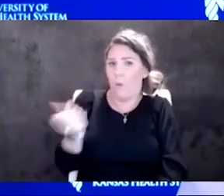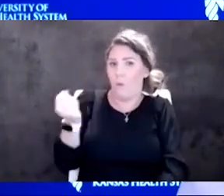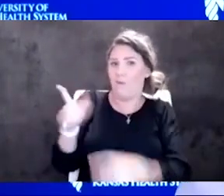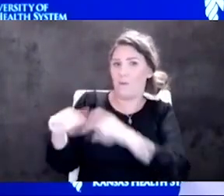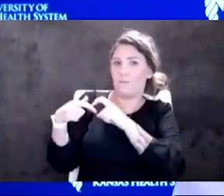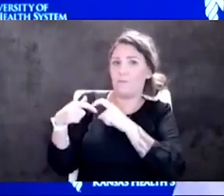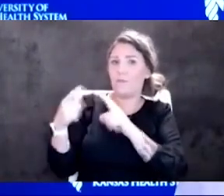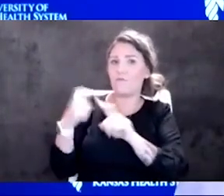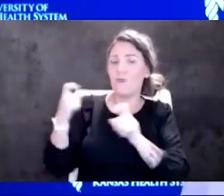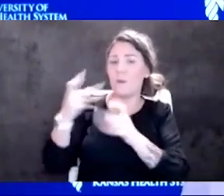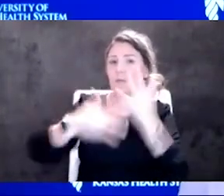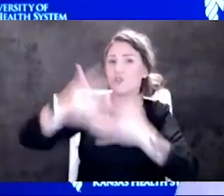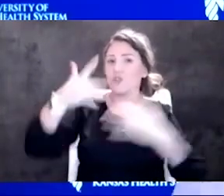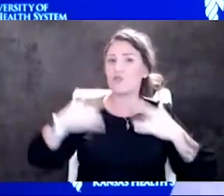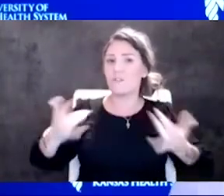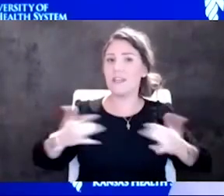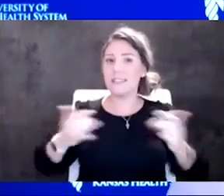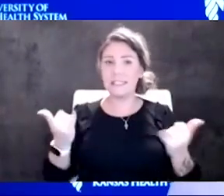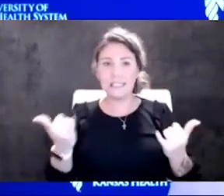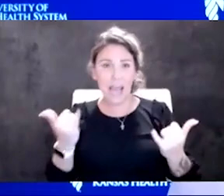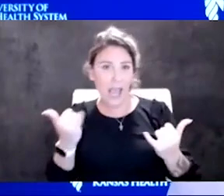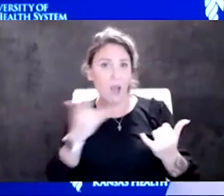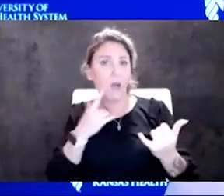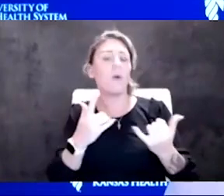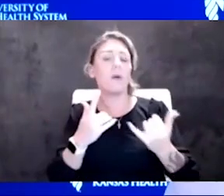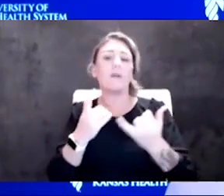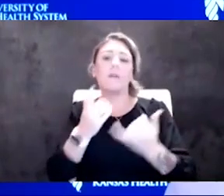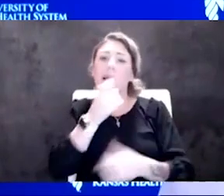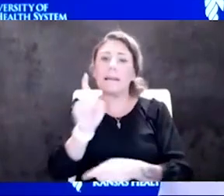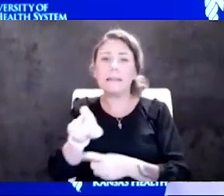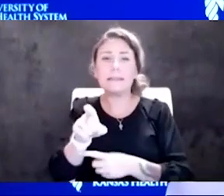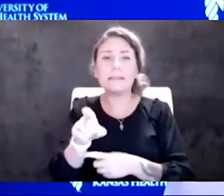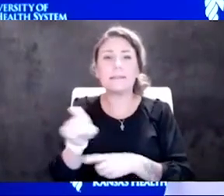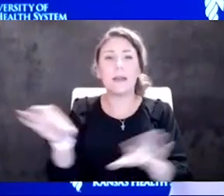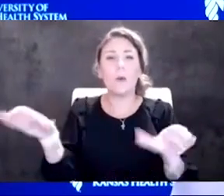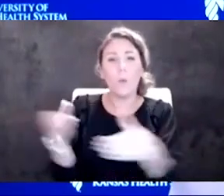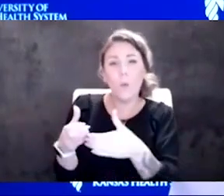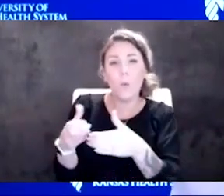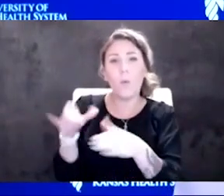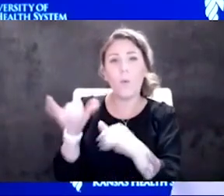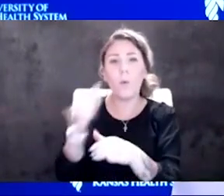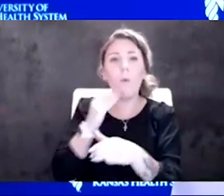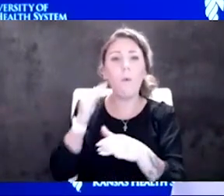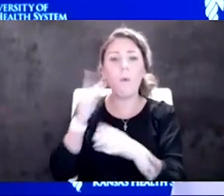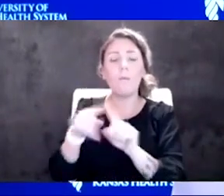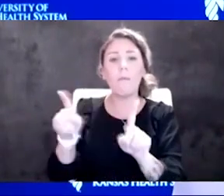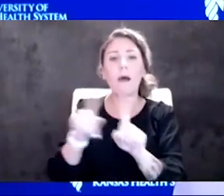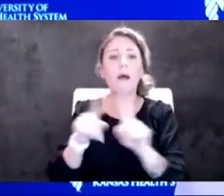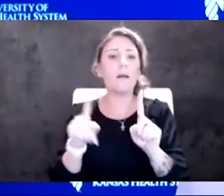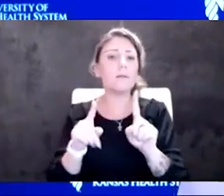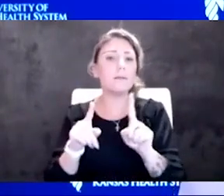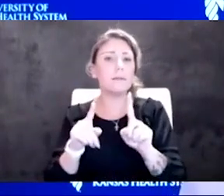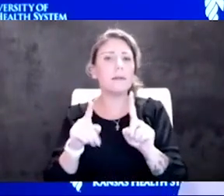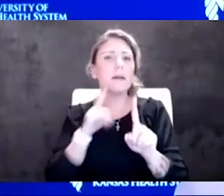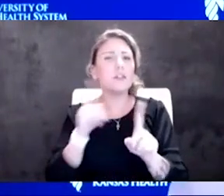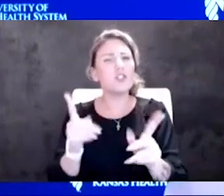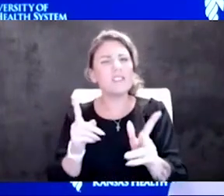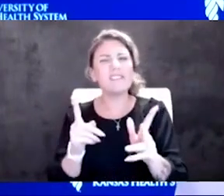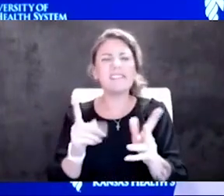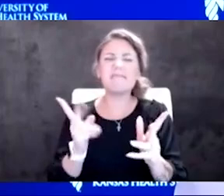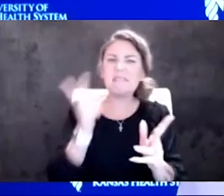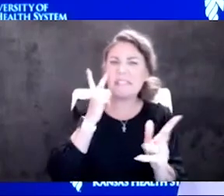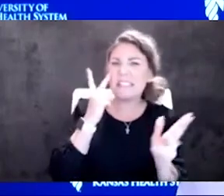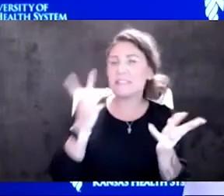events right now. You know, not necessarily quarantine yourself, but just take another another look at do you really want to do that?